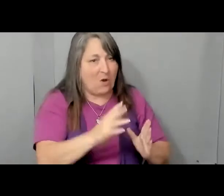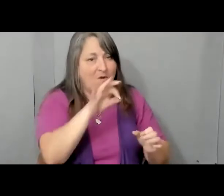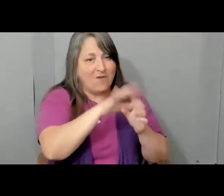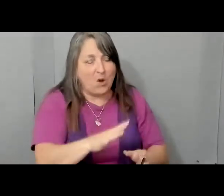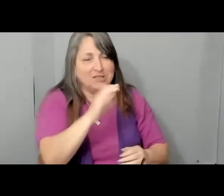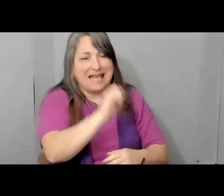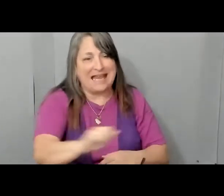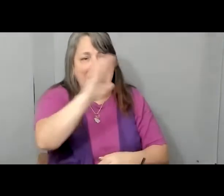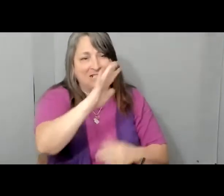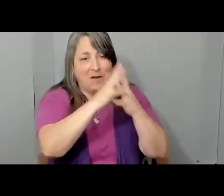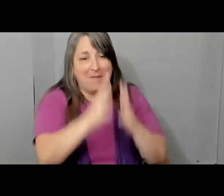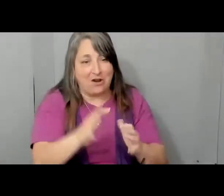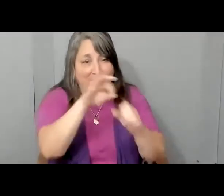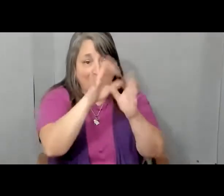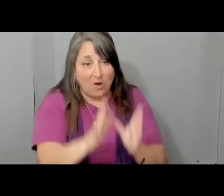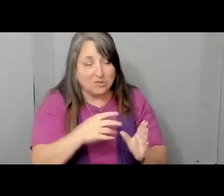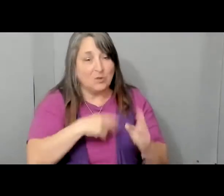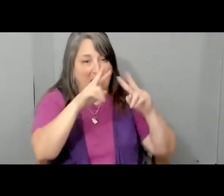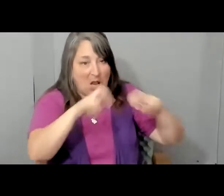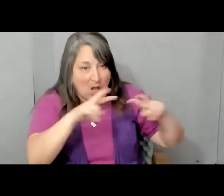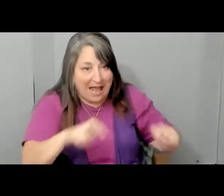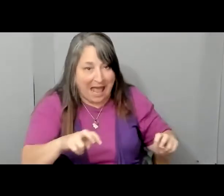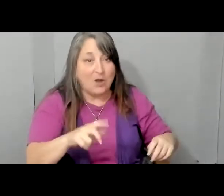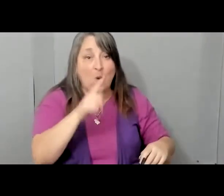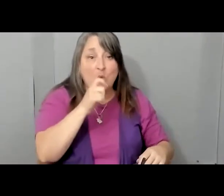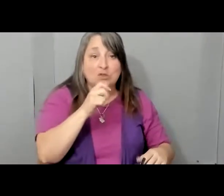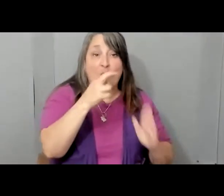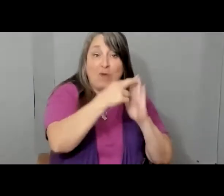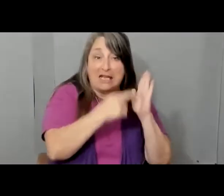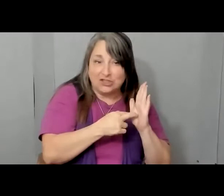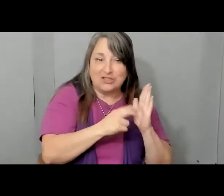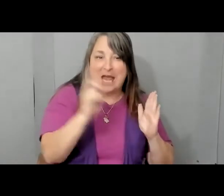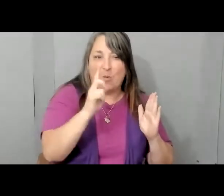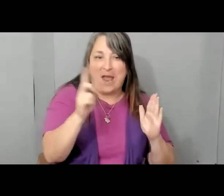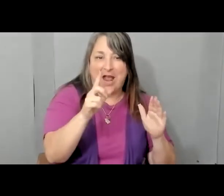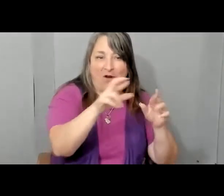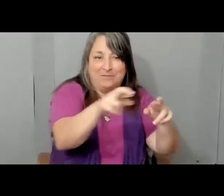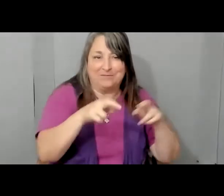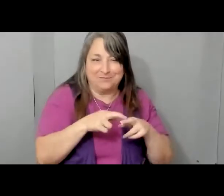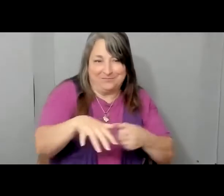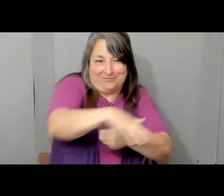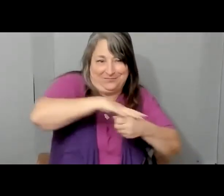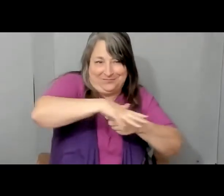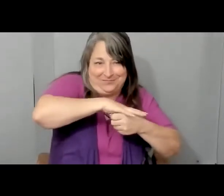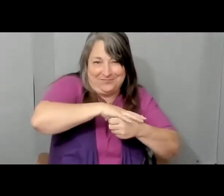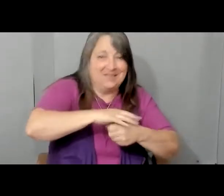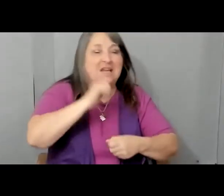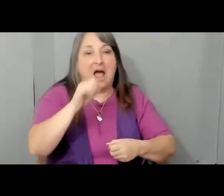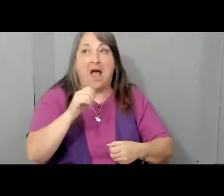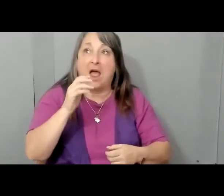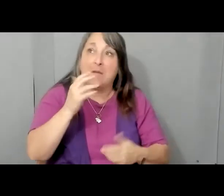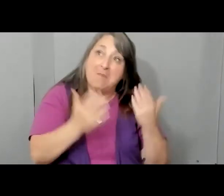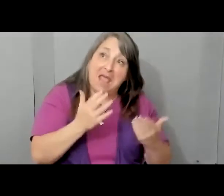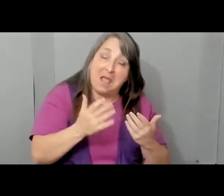precinct levels, and we look at Latino registered voters. So this is not about eligible voters. This is not about likely voters. It's